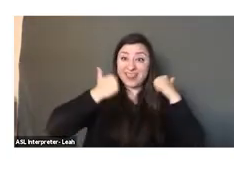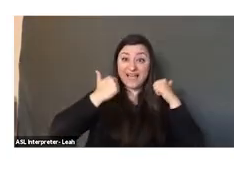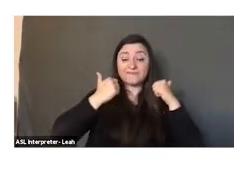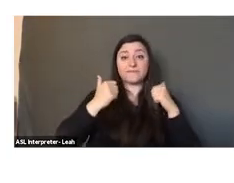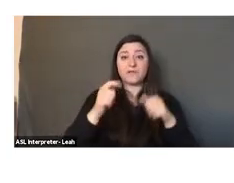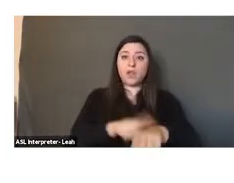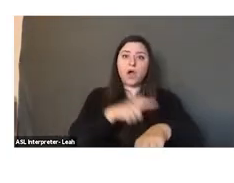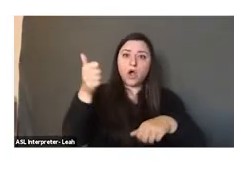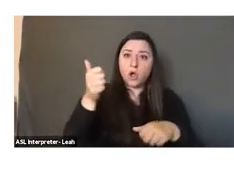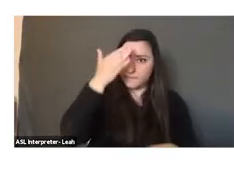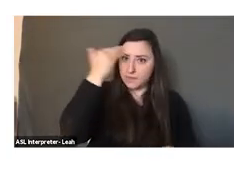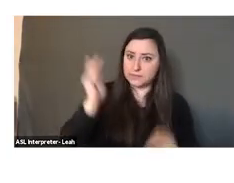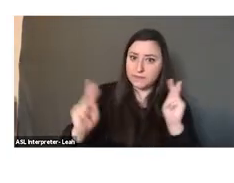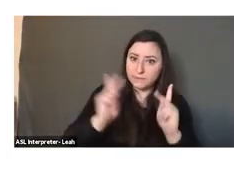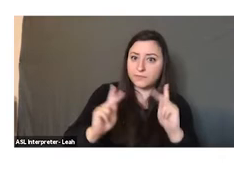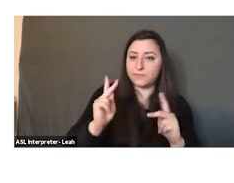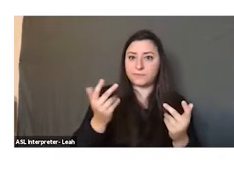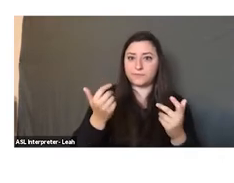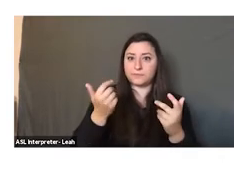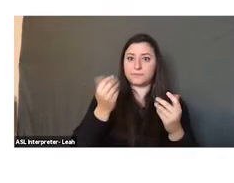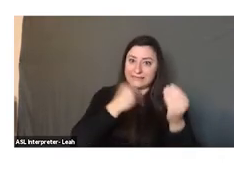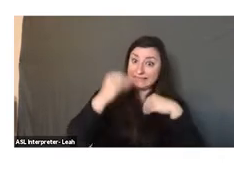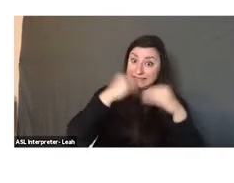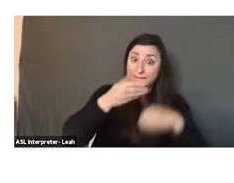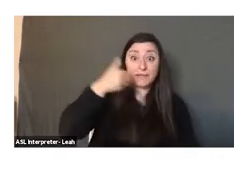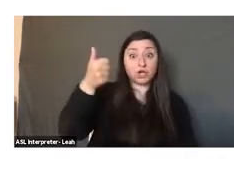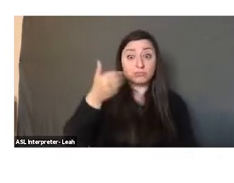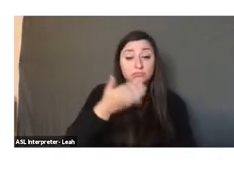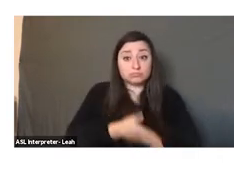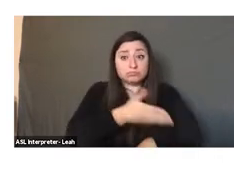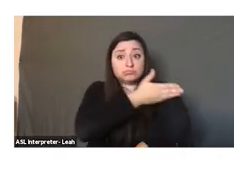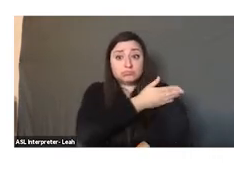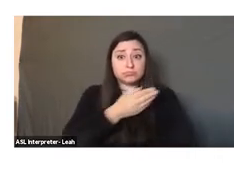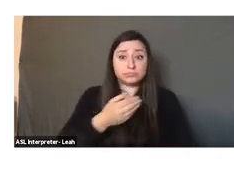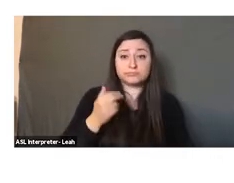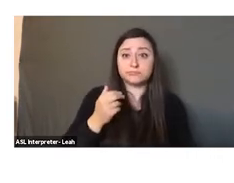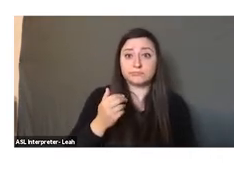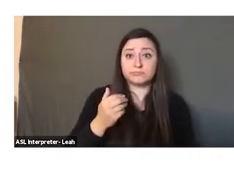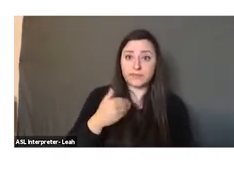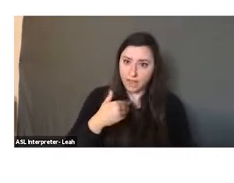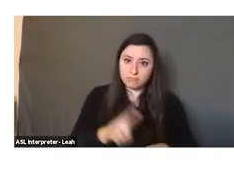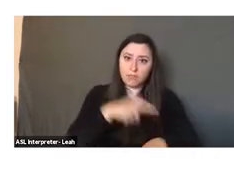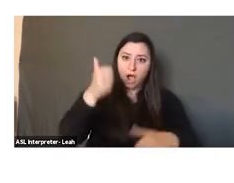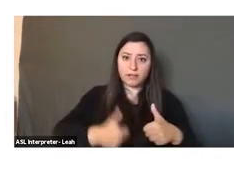people under Arab Muslim rule were eating very good food, had better lives.